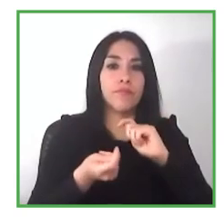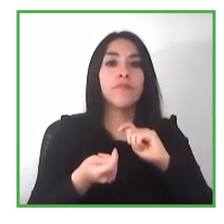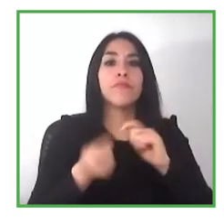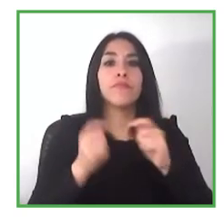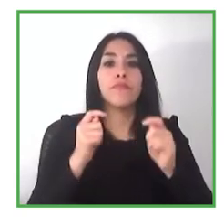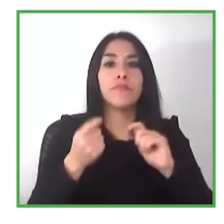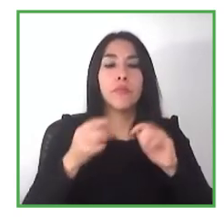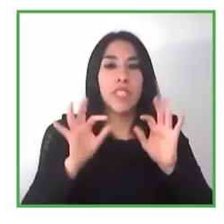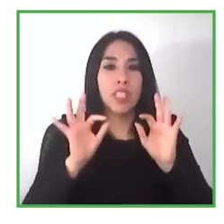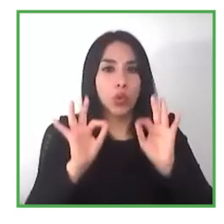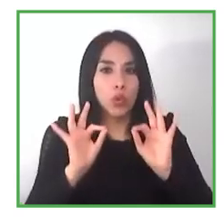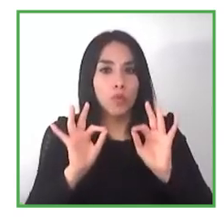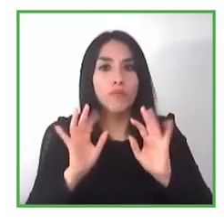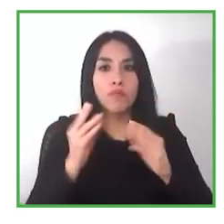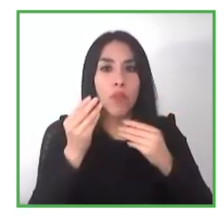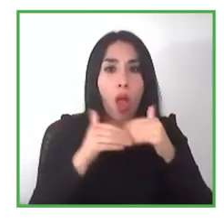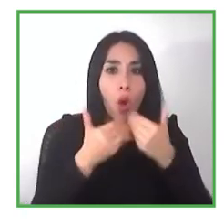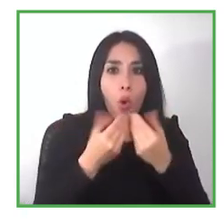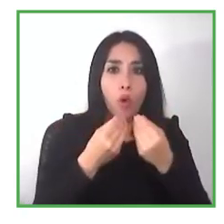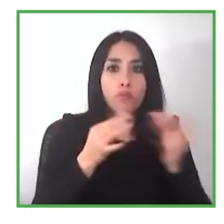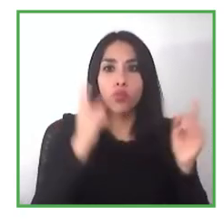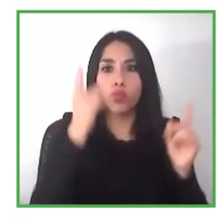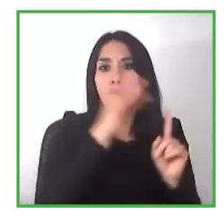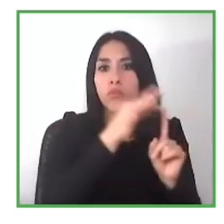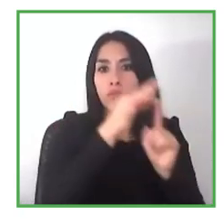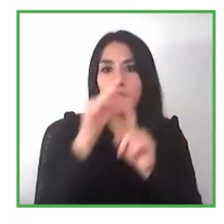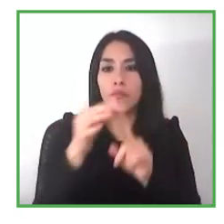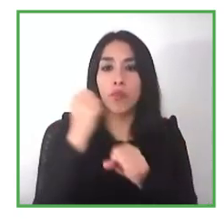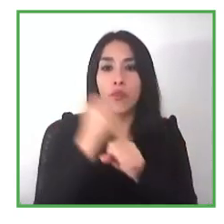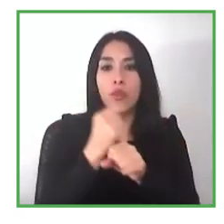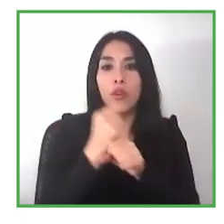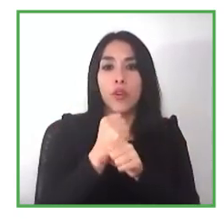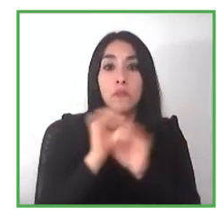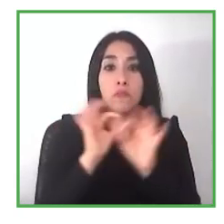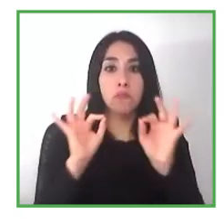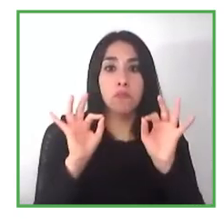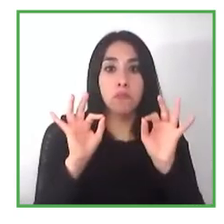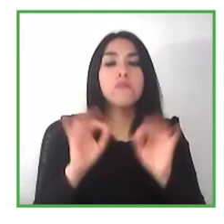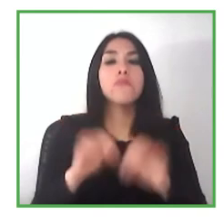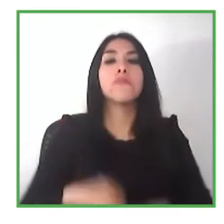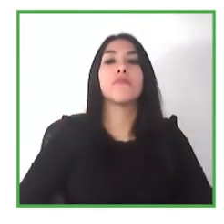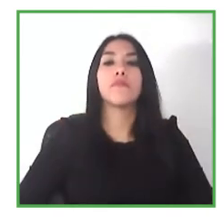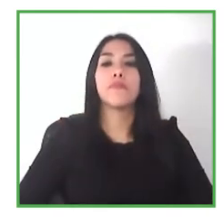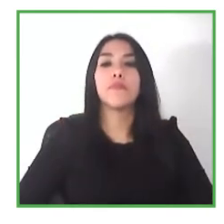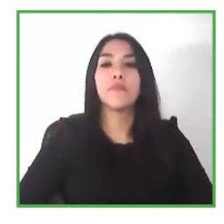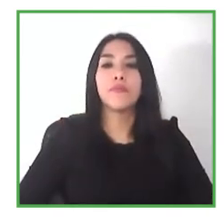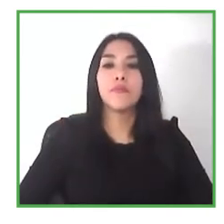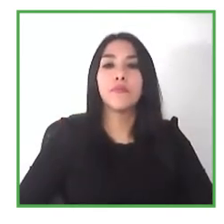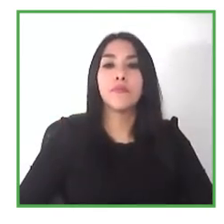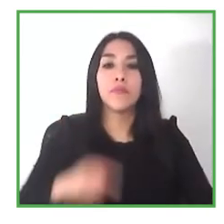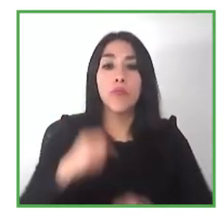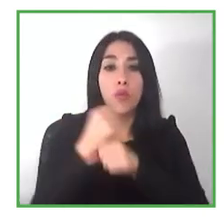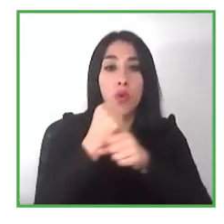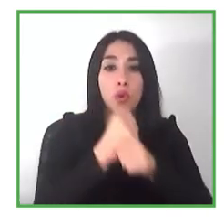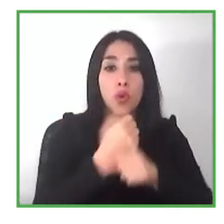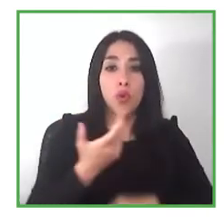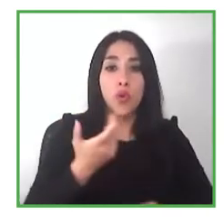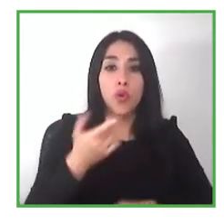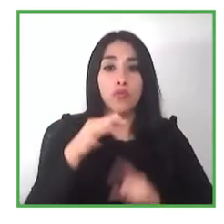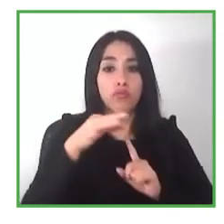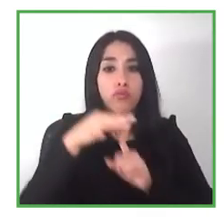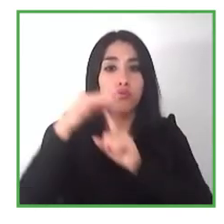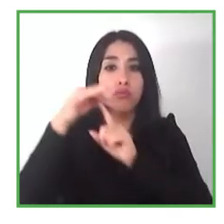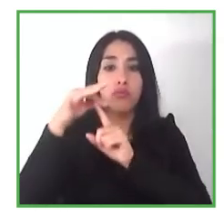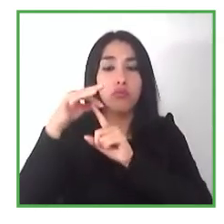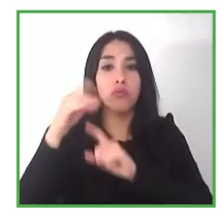failure in that environment and it is not because of the the person with the intellectual disability it's because the the the